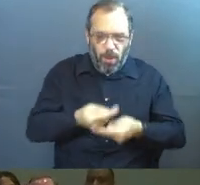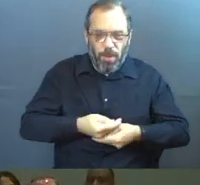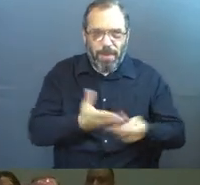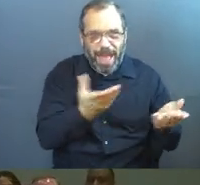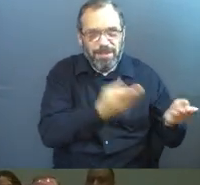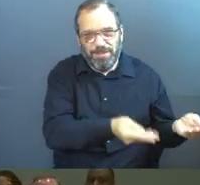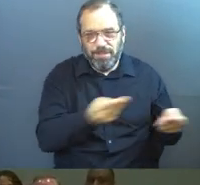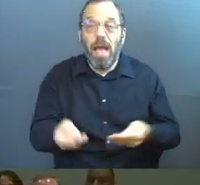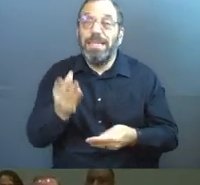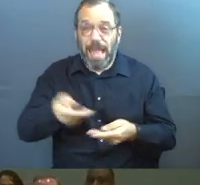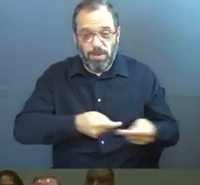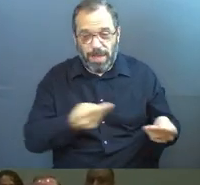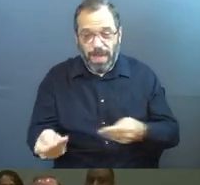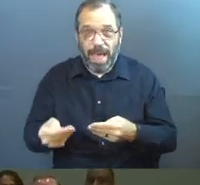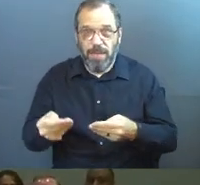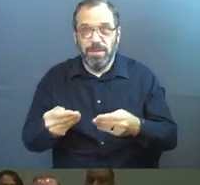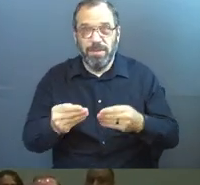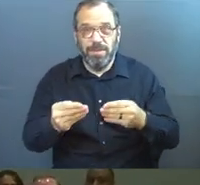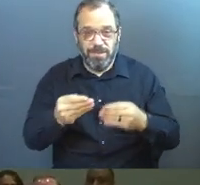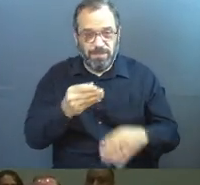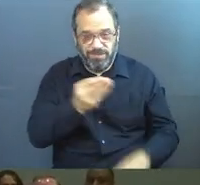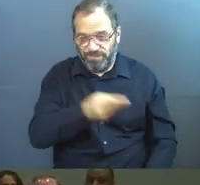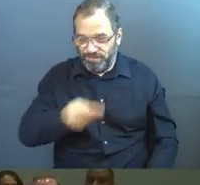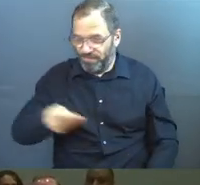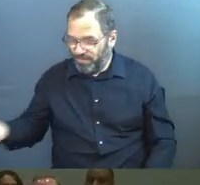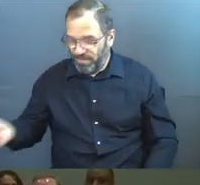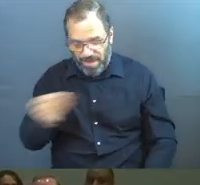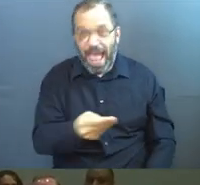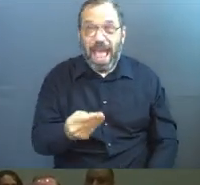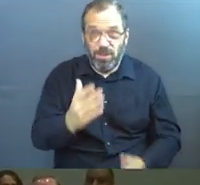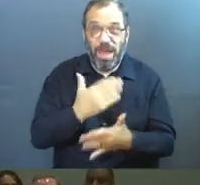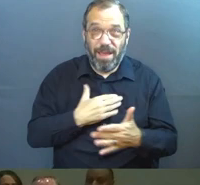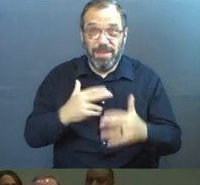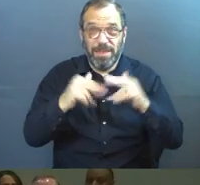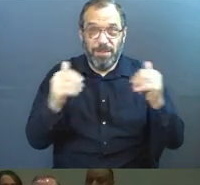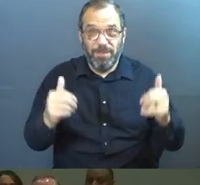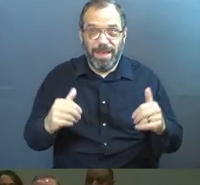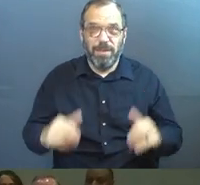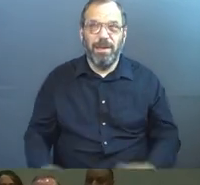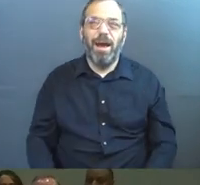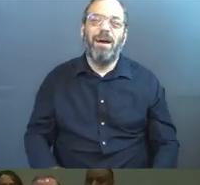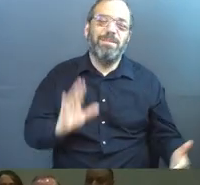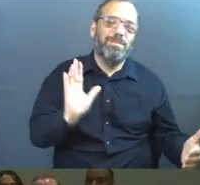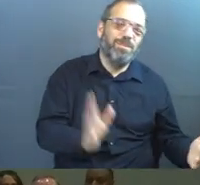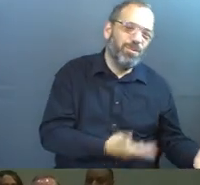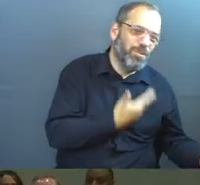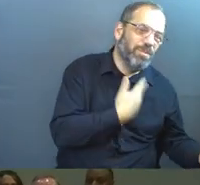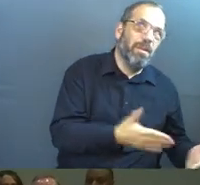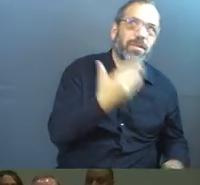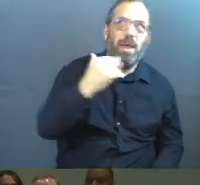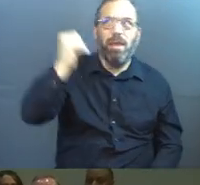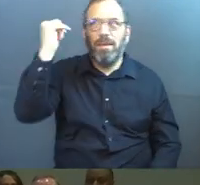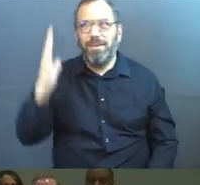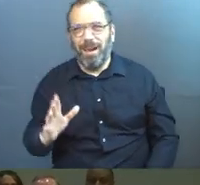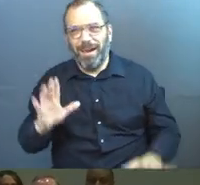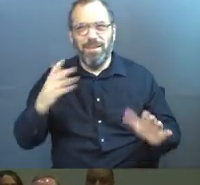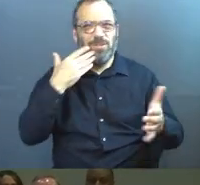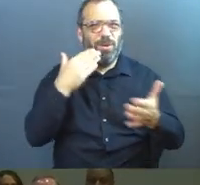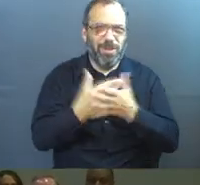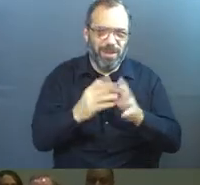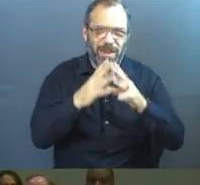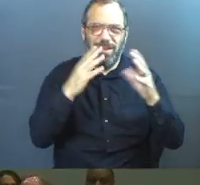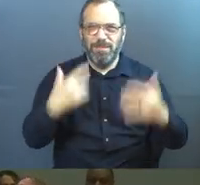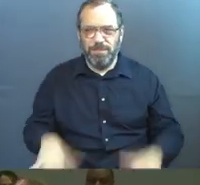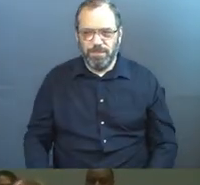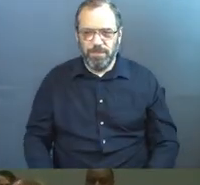passing. But as they pass down through the room and you get some, here comes the music. Thank God. So good.